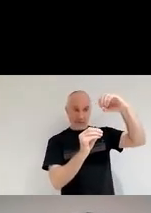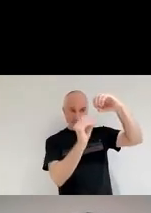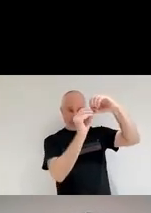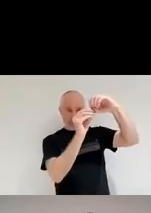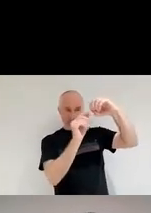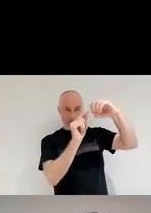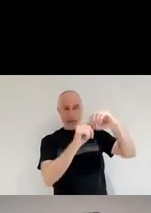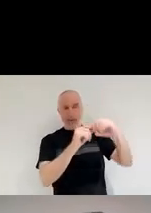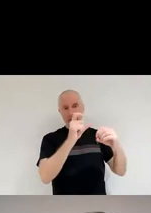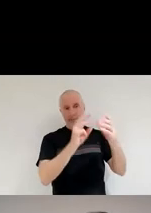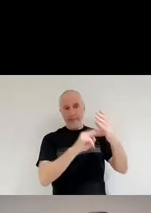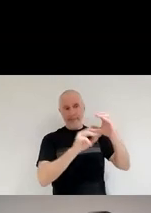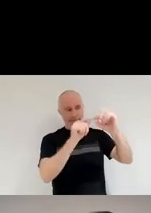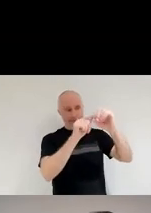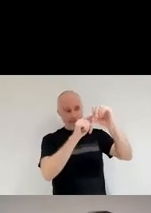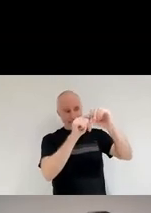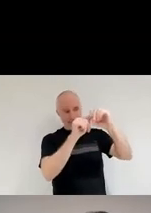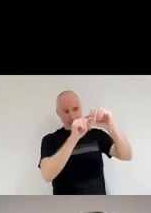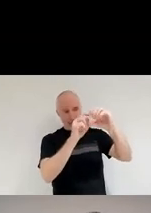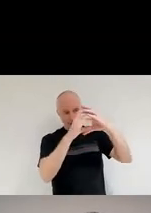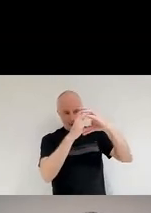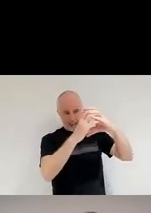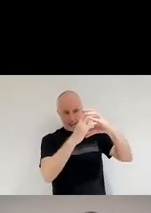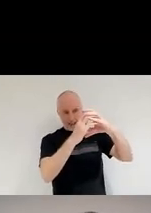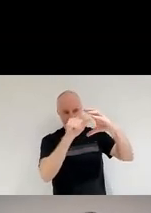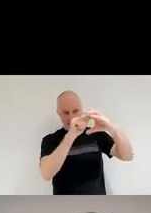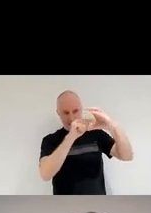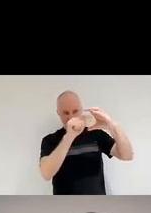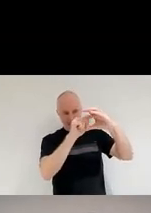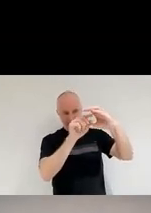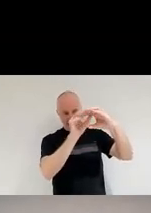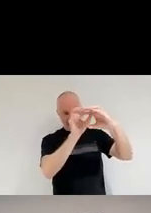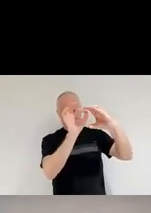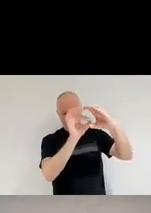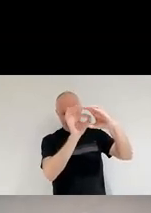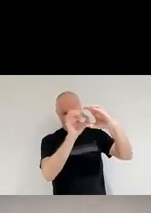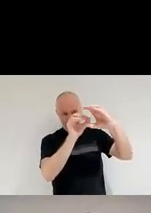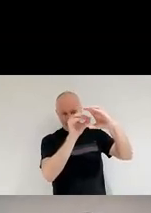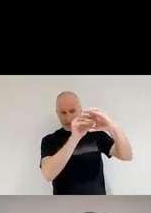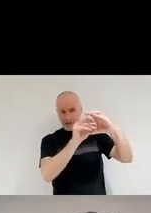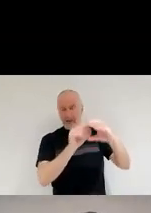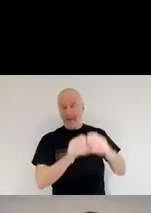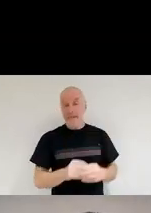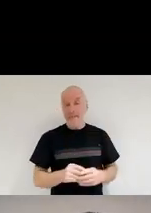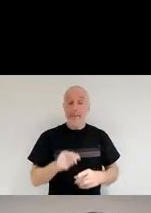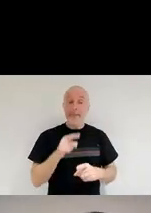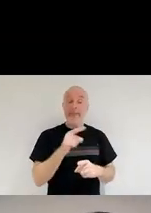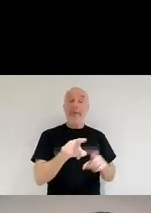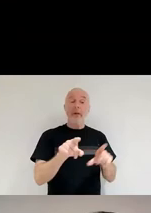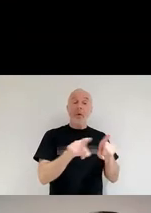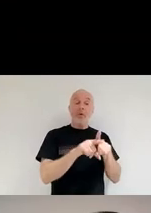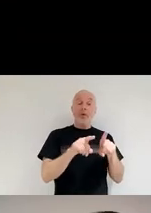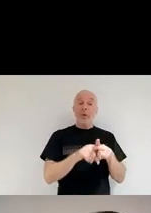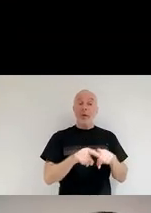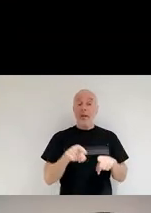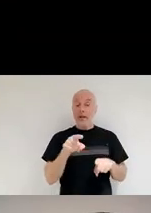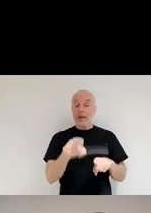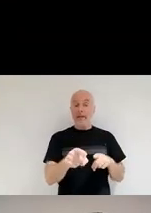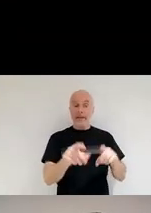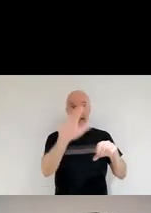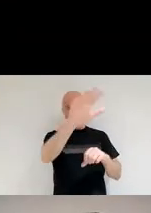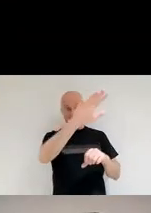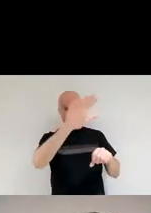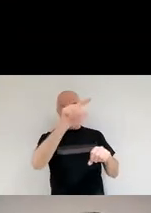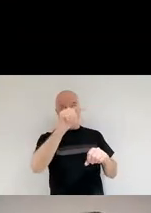provided that we have dense enough regions, the other thing we need is that this region is also fairly cool. So we're